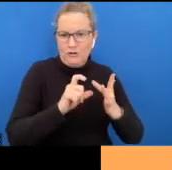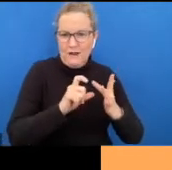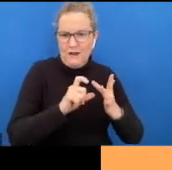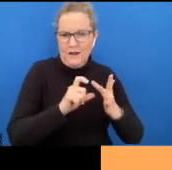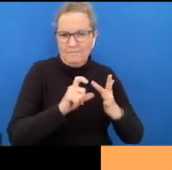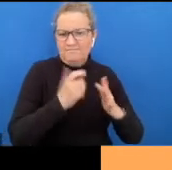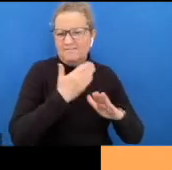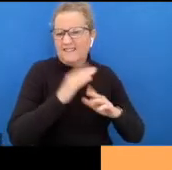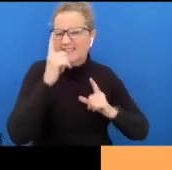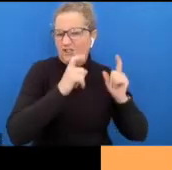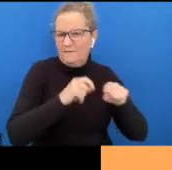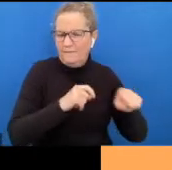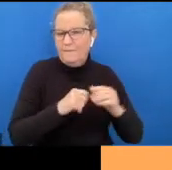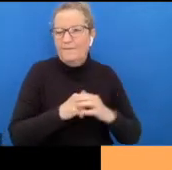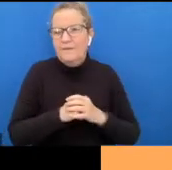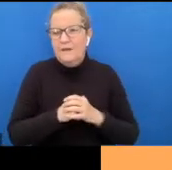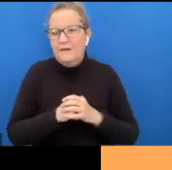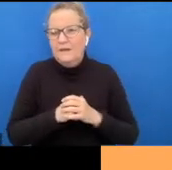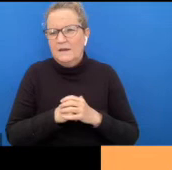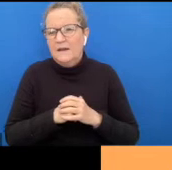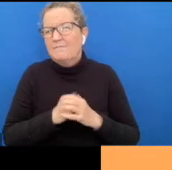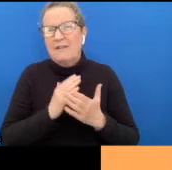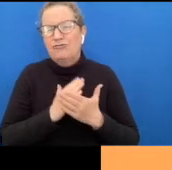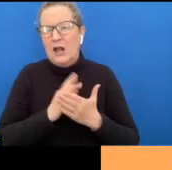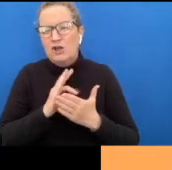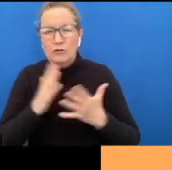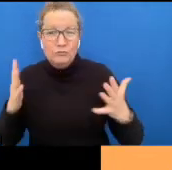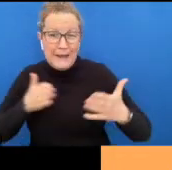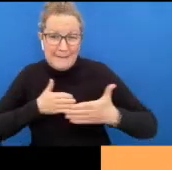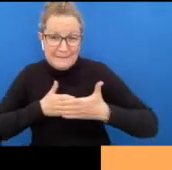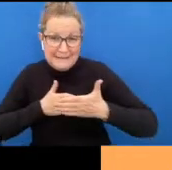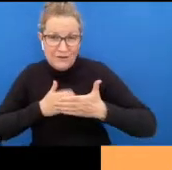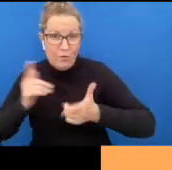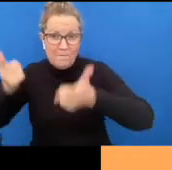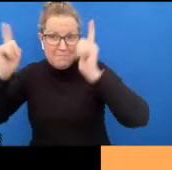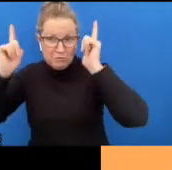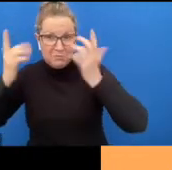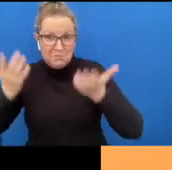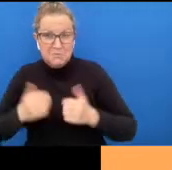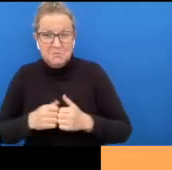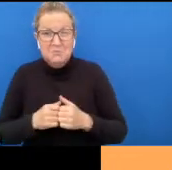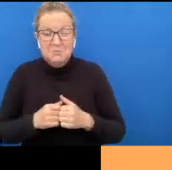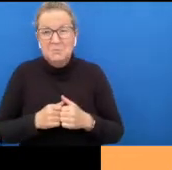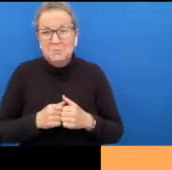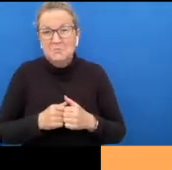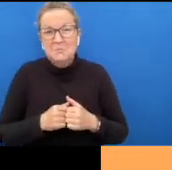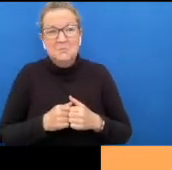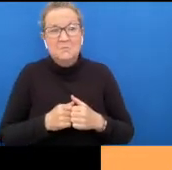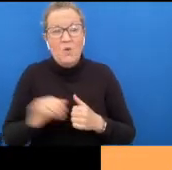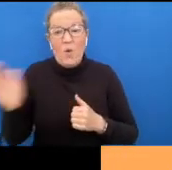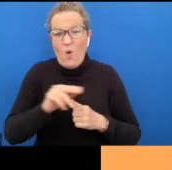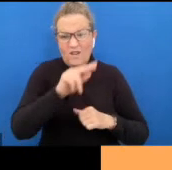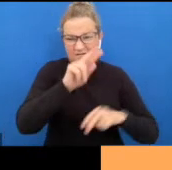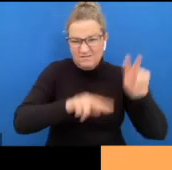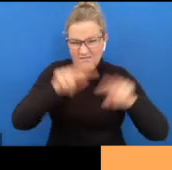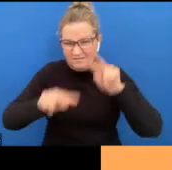don't think there's any real limitation to um accessing these funds for an employer so it's all once again all assessed and case-by